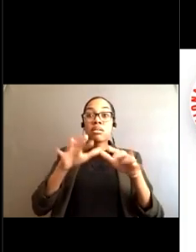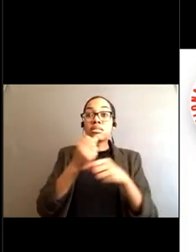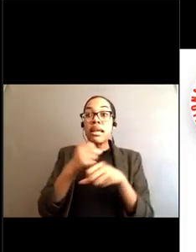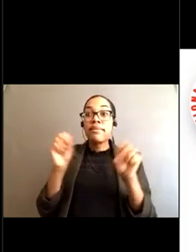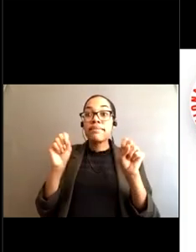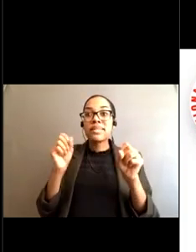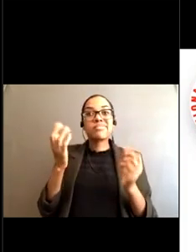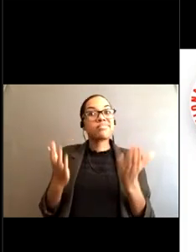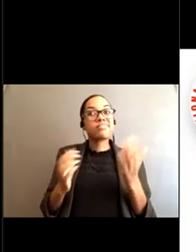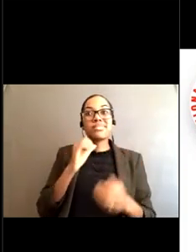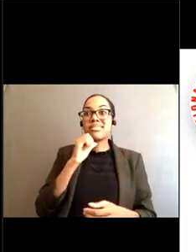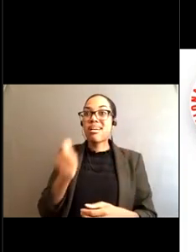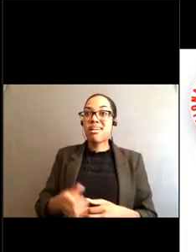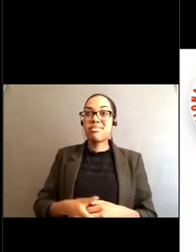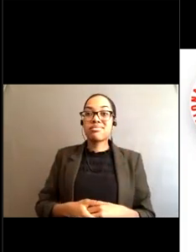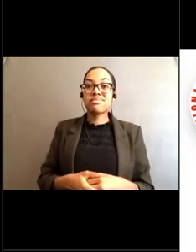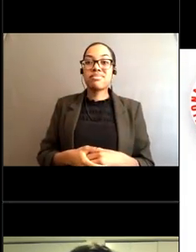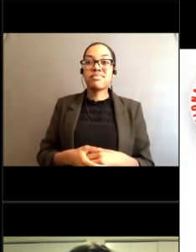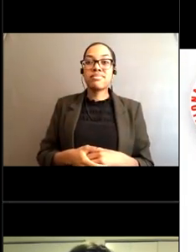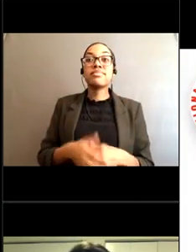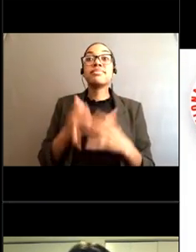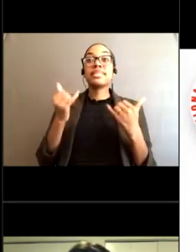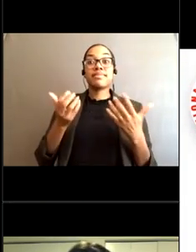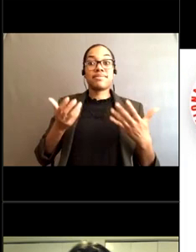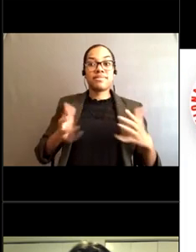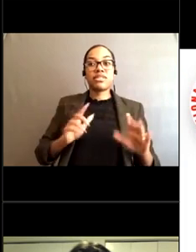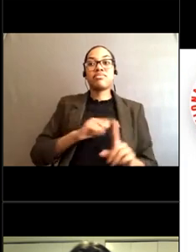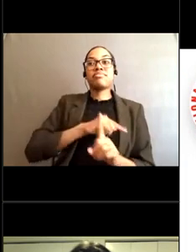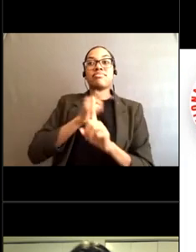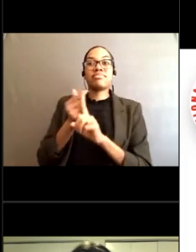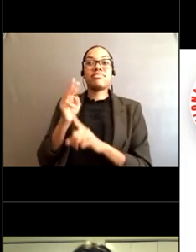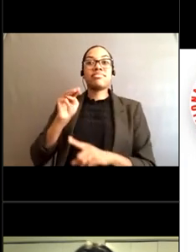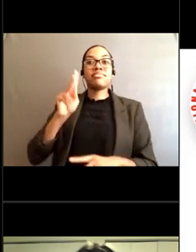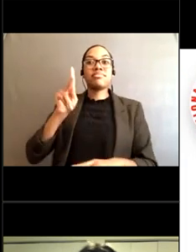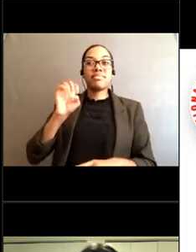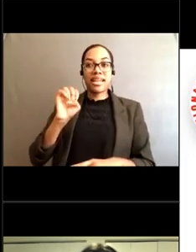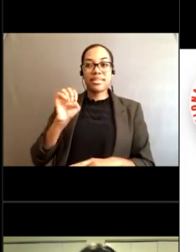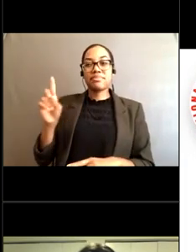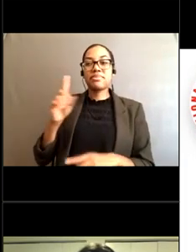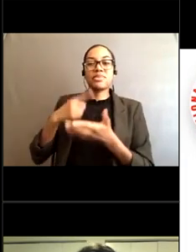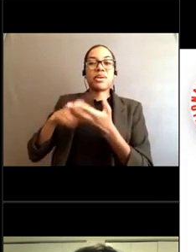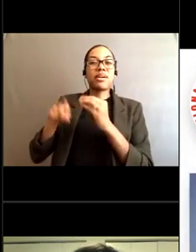it over to Mike to talk more about protecting yourself with the rip currents.